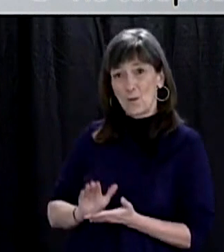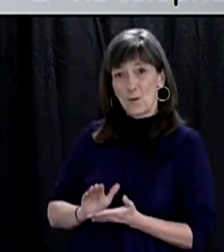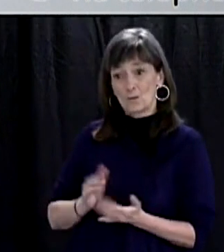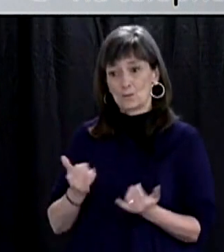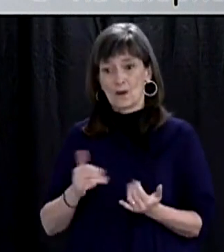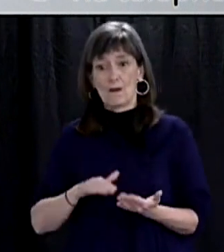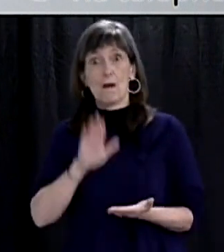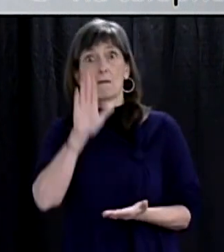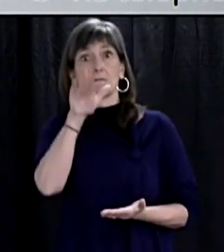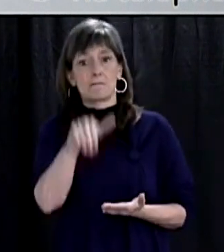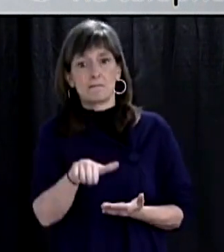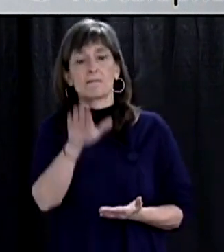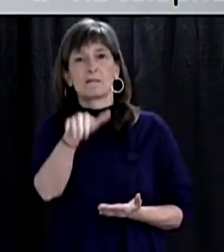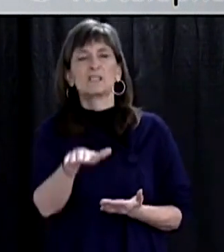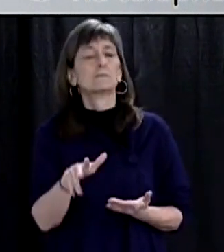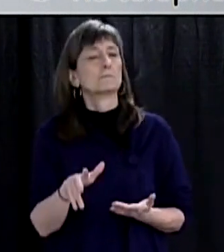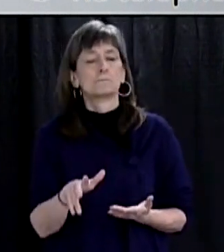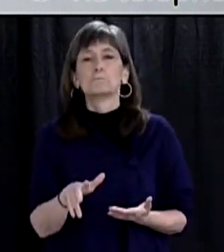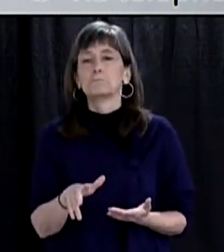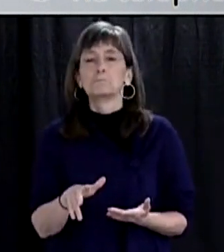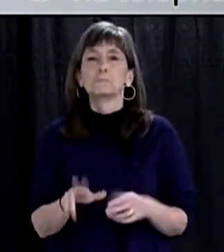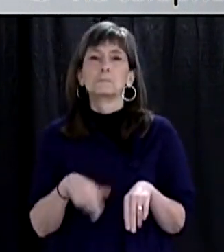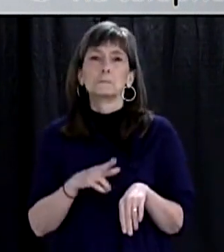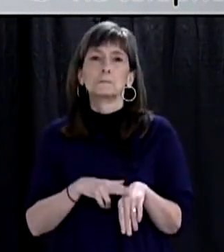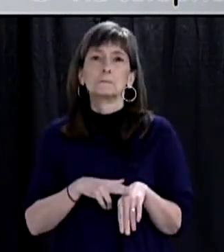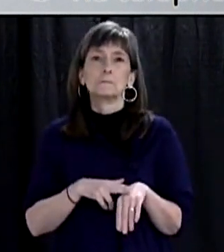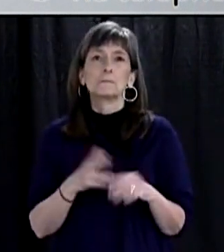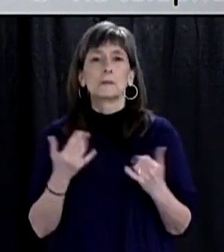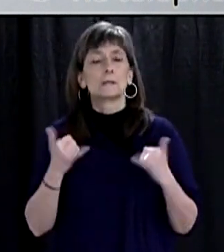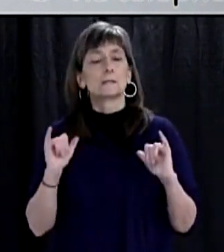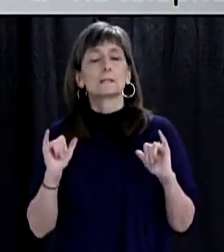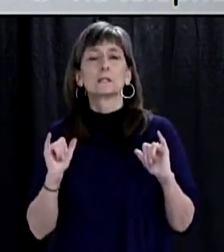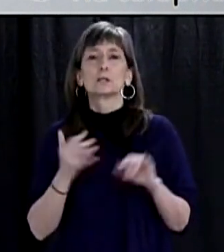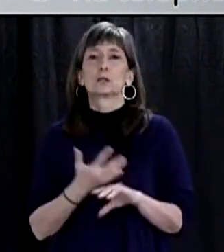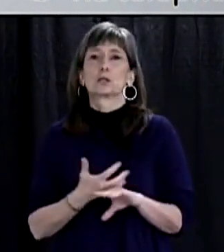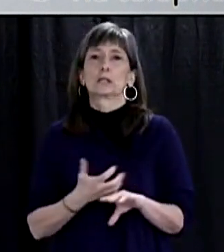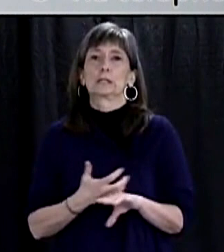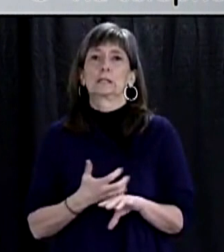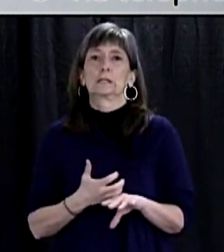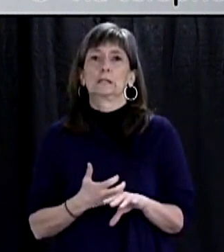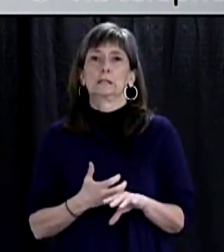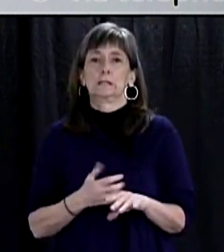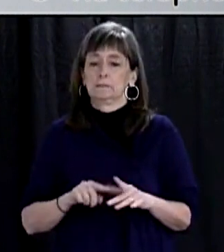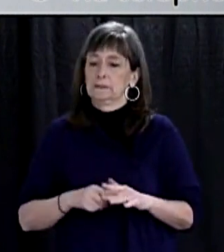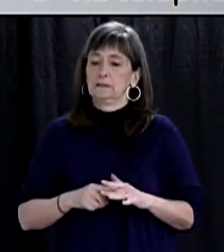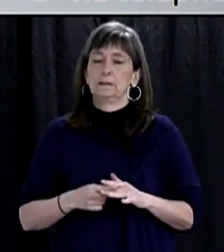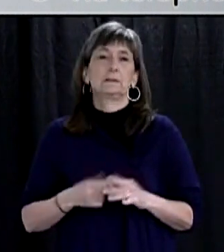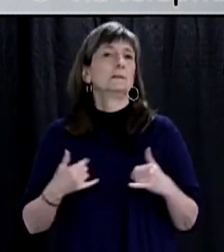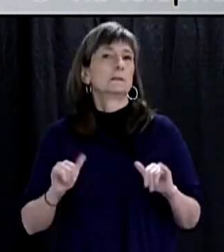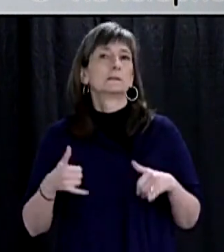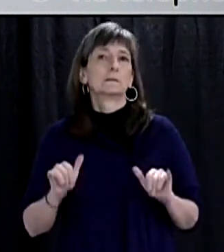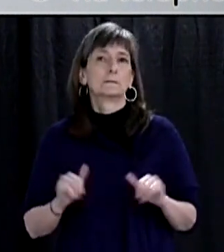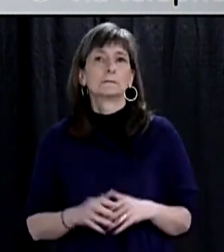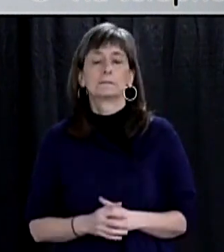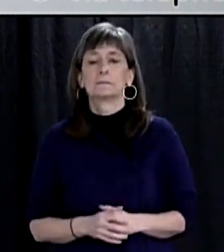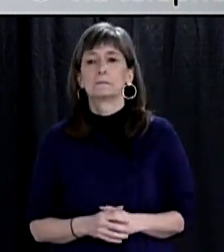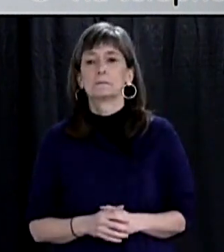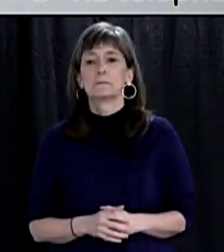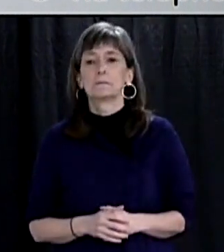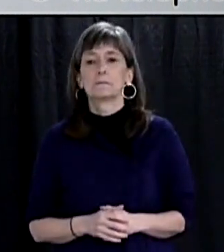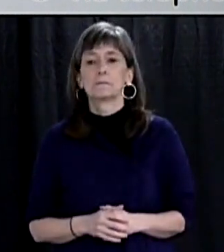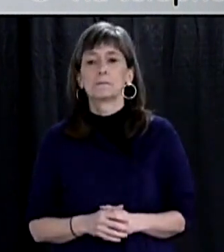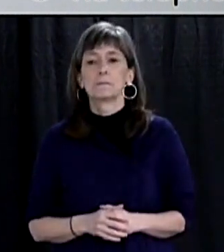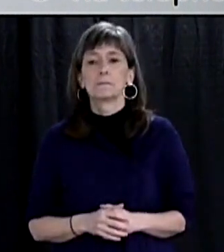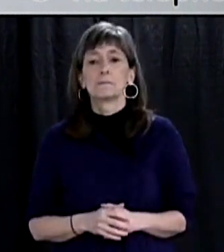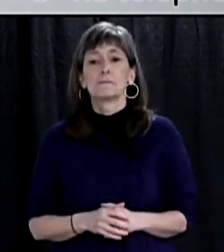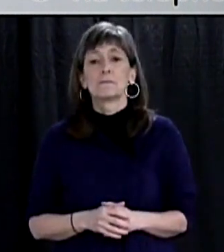in our province is not unexpected as we are still in the early days of this epidemic in Newfoundland and Labrador. As we progress through